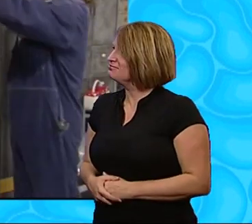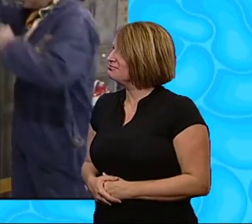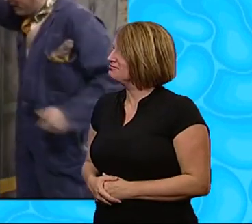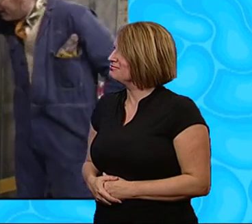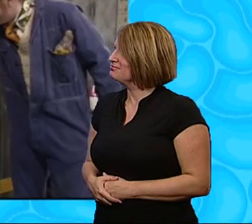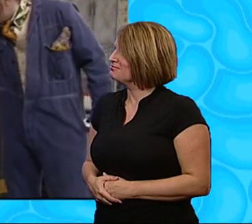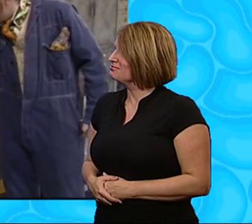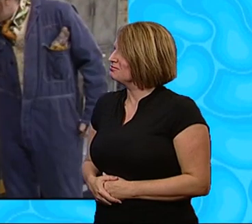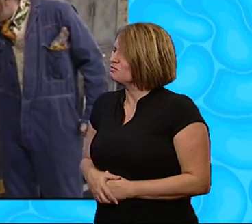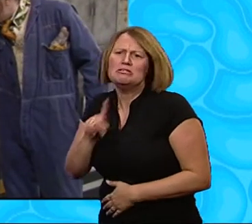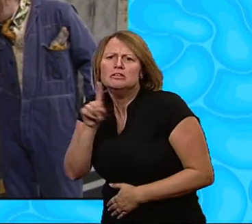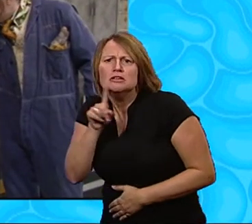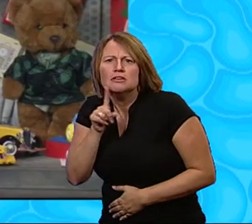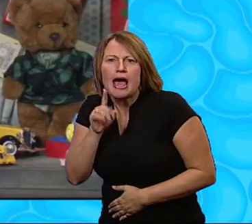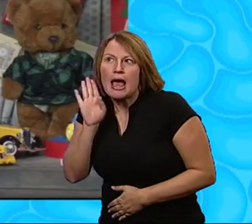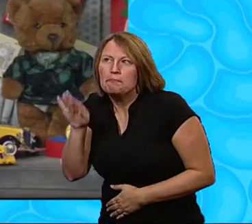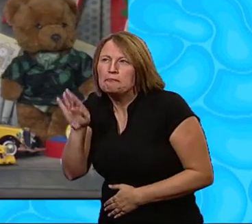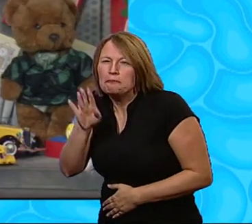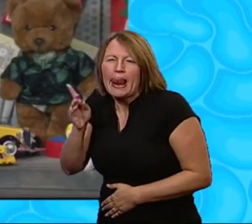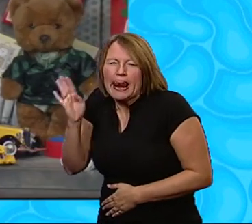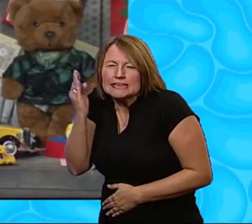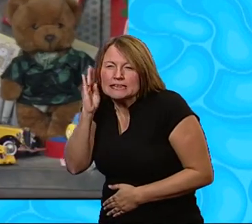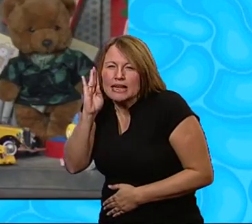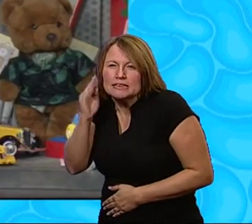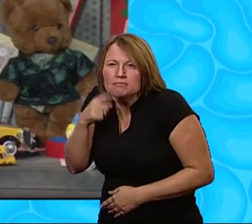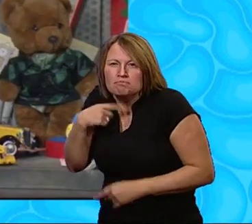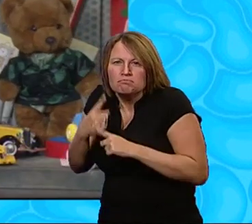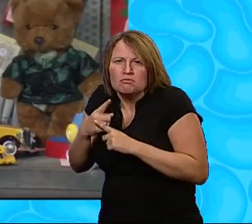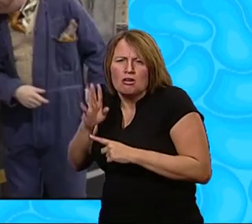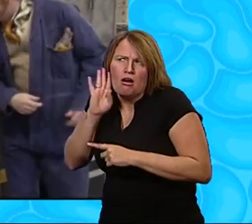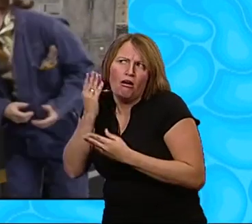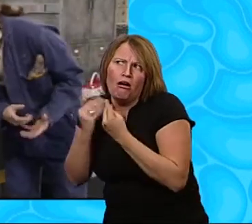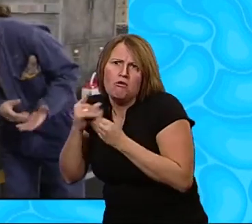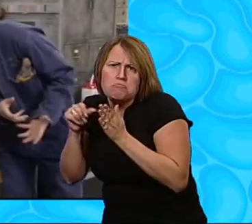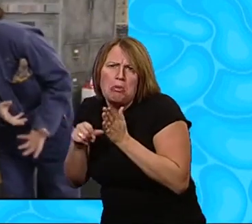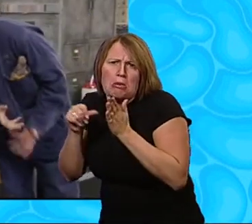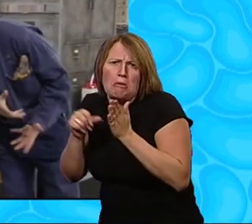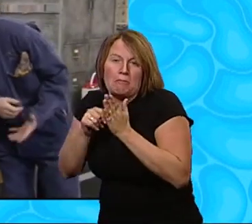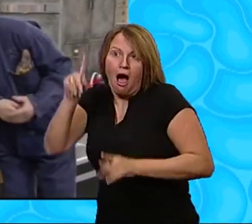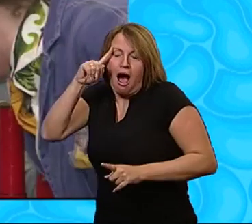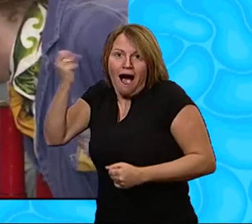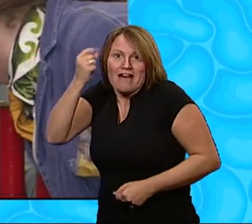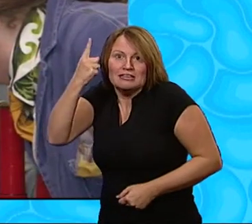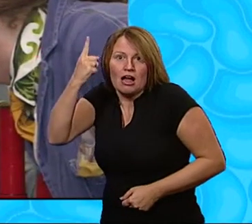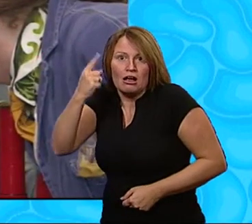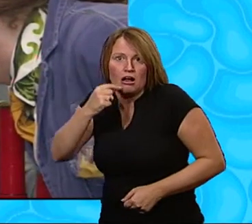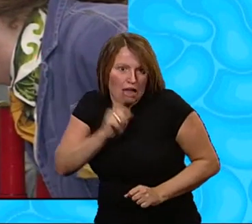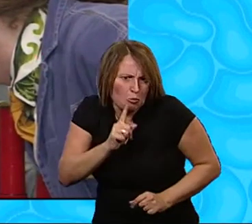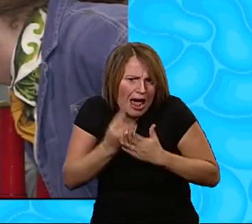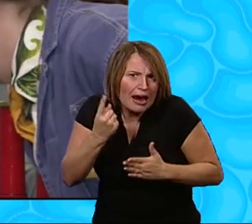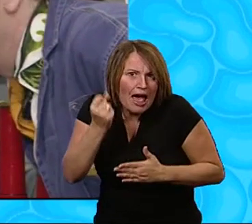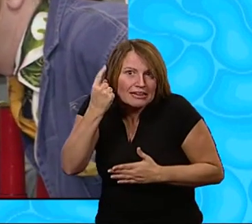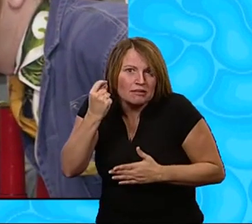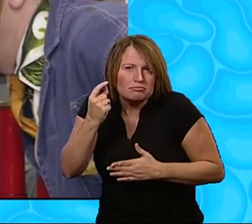What? Hey, listen, okay We've heard about your problem We've got a great idea Yes, anything, anything You've got to butter her